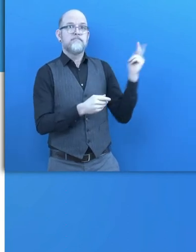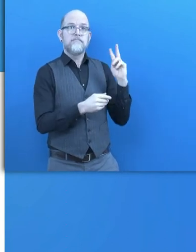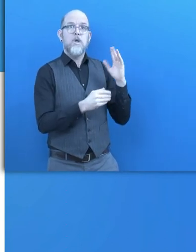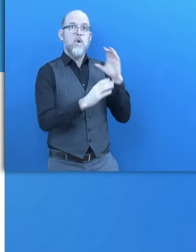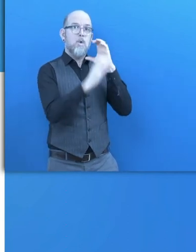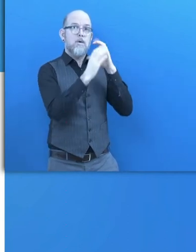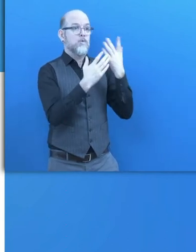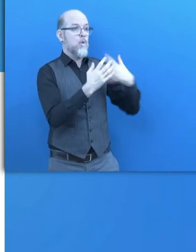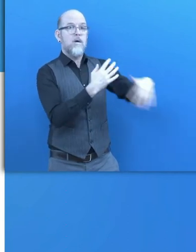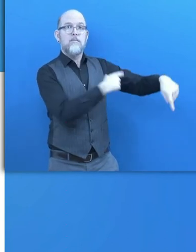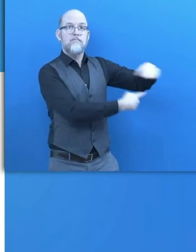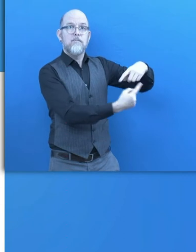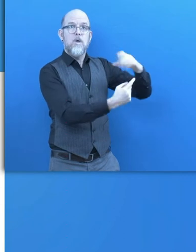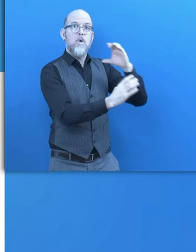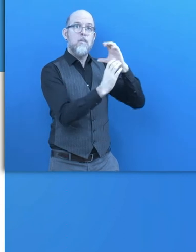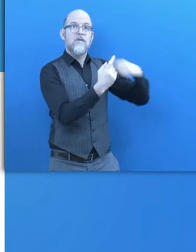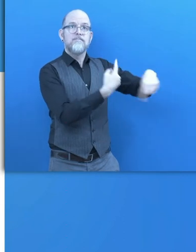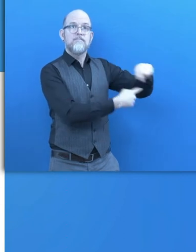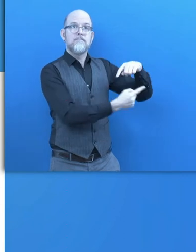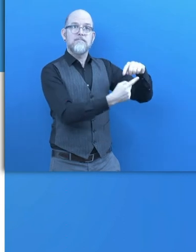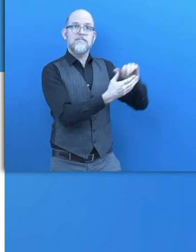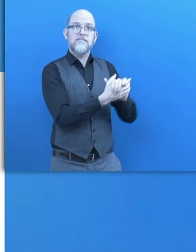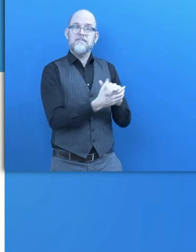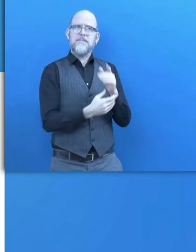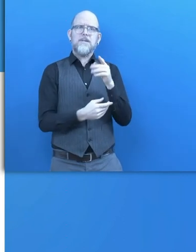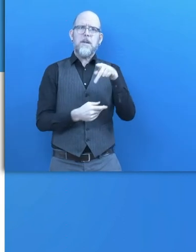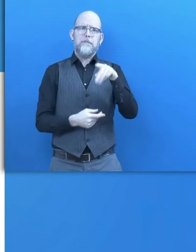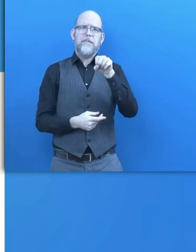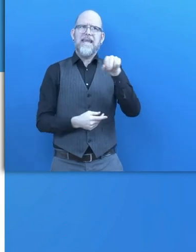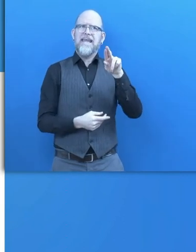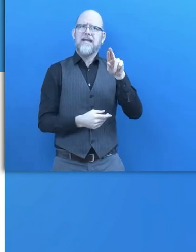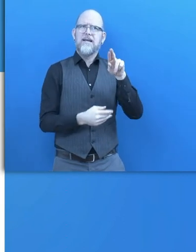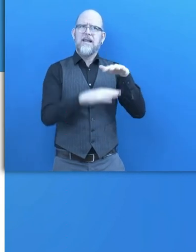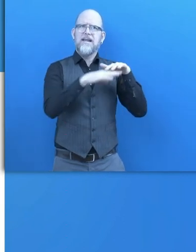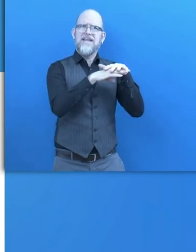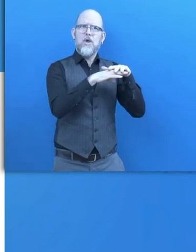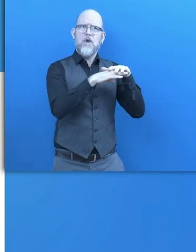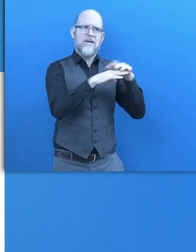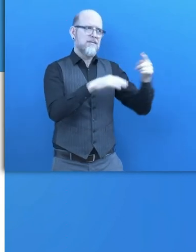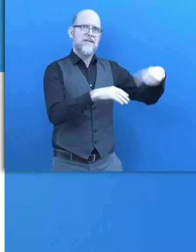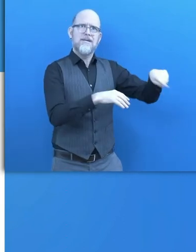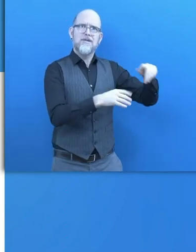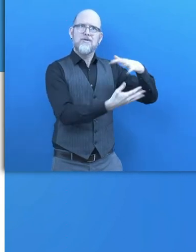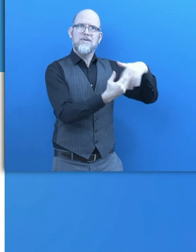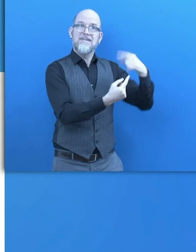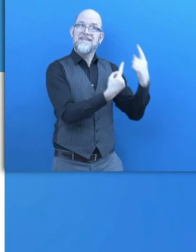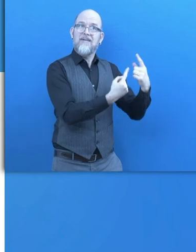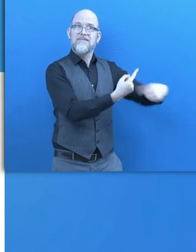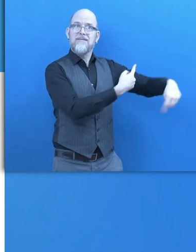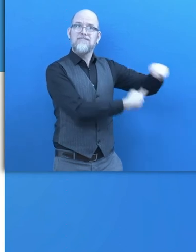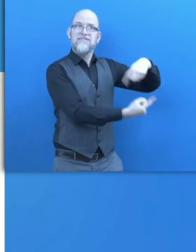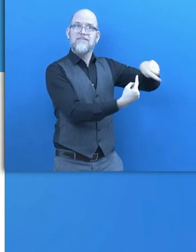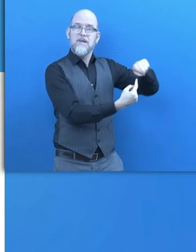create a peer support network. They create online services that can